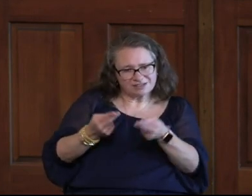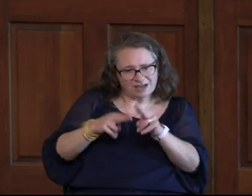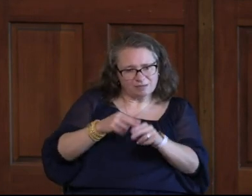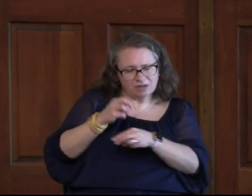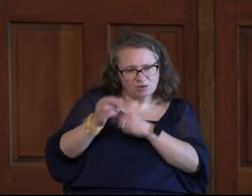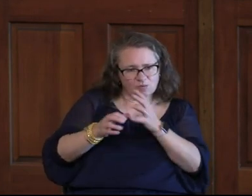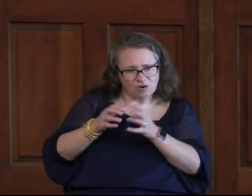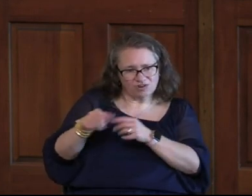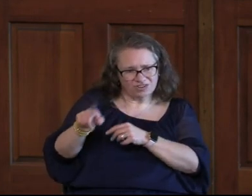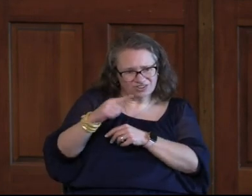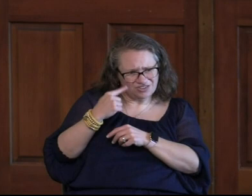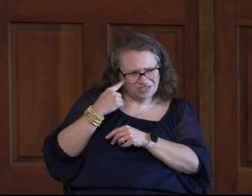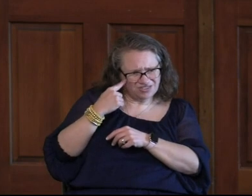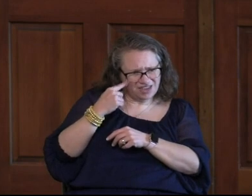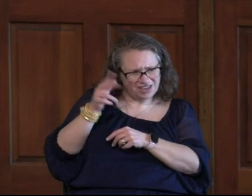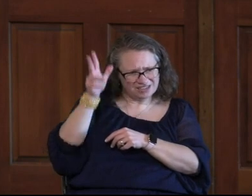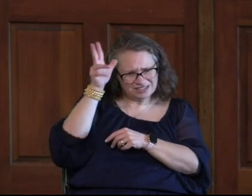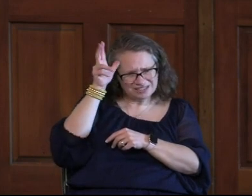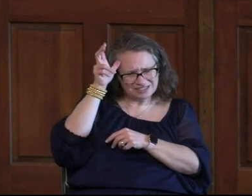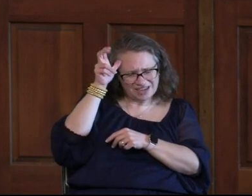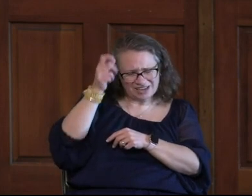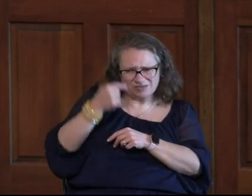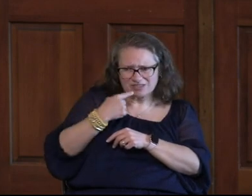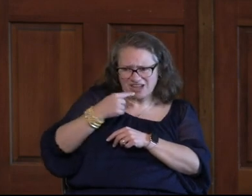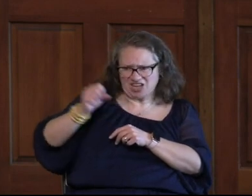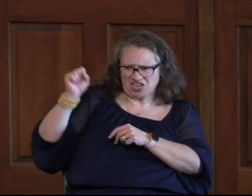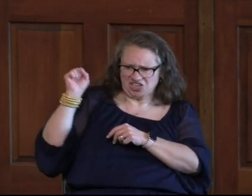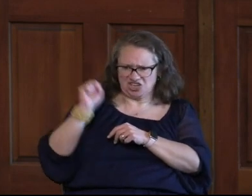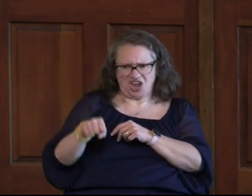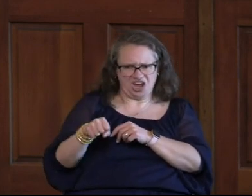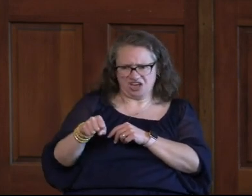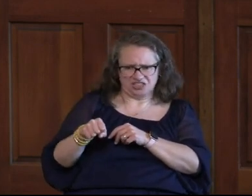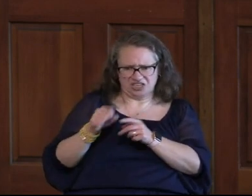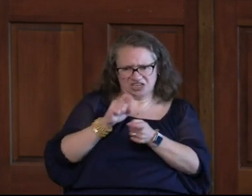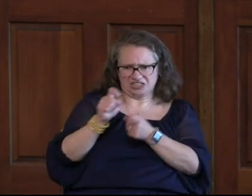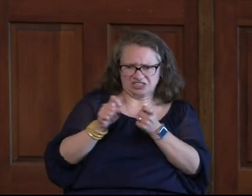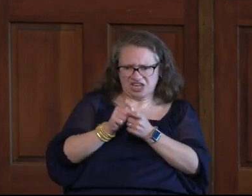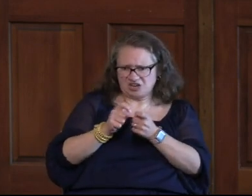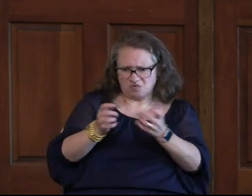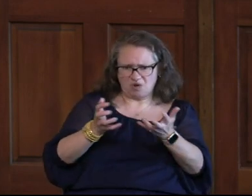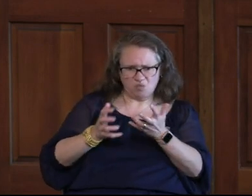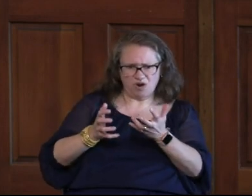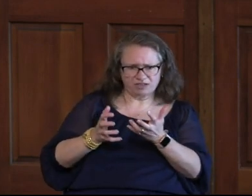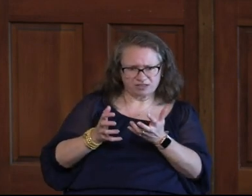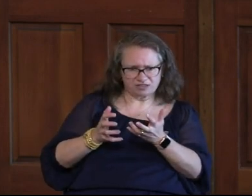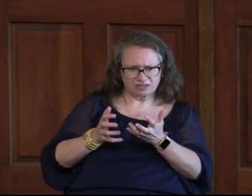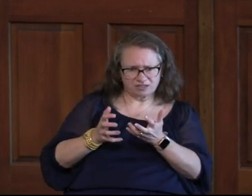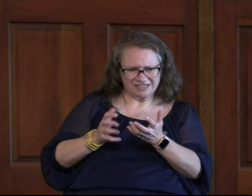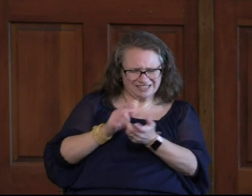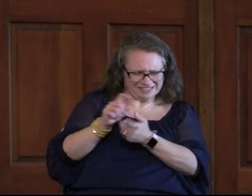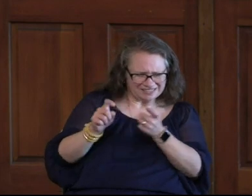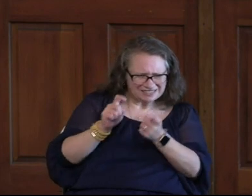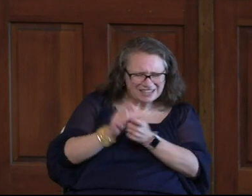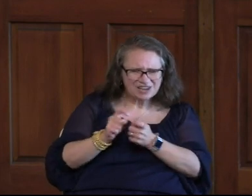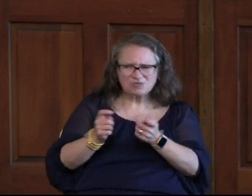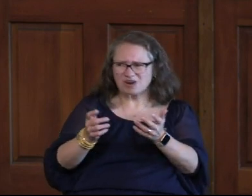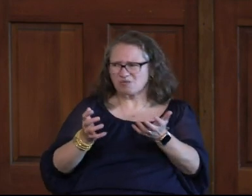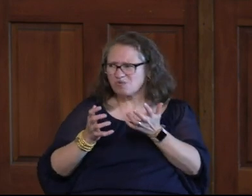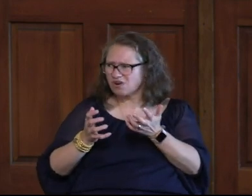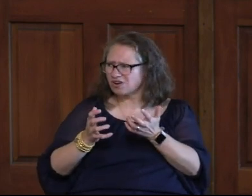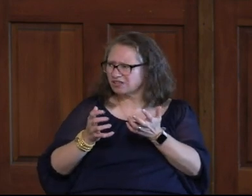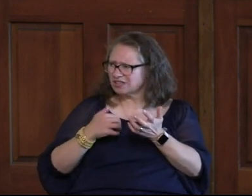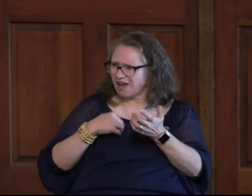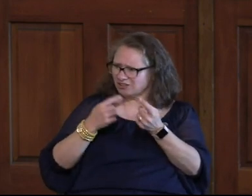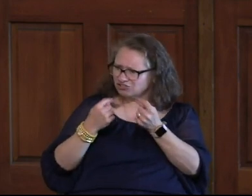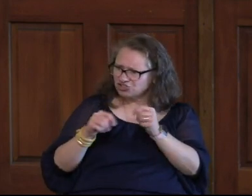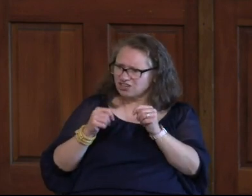In The World And Don't You Think Satan Was Like Yes It's Exactly Where I Wanted Him Exactly Where I Wanted Him